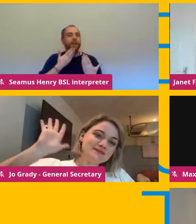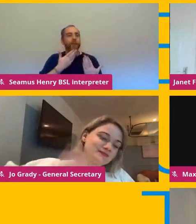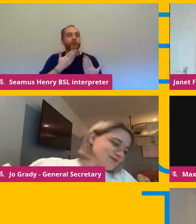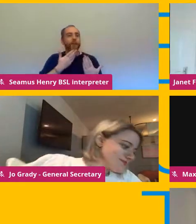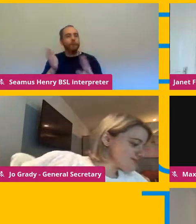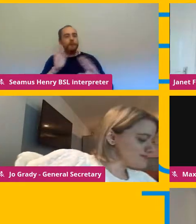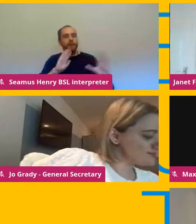um um um um um